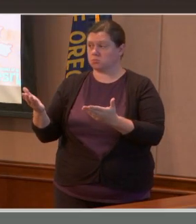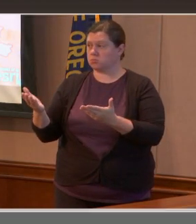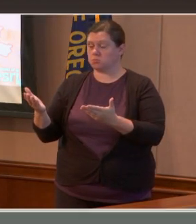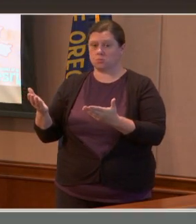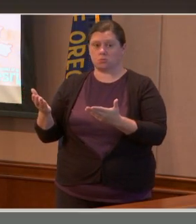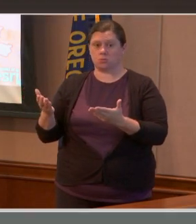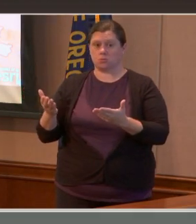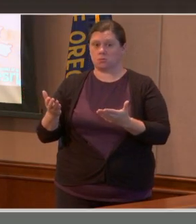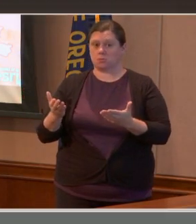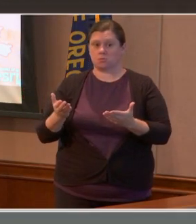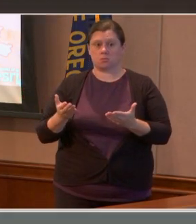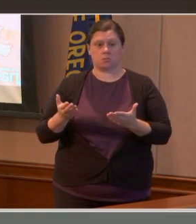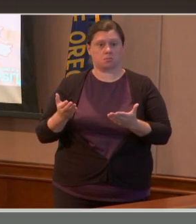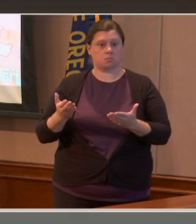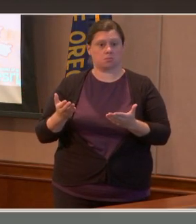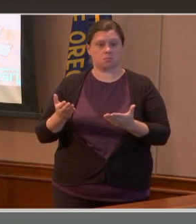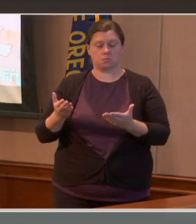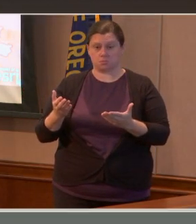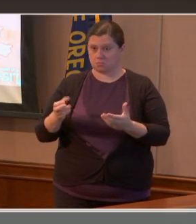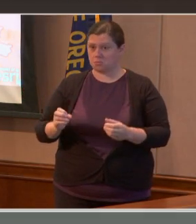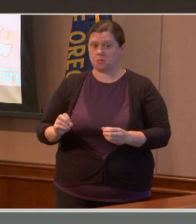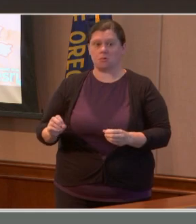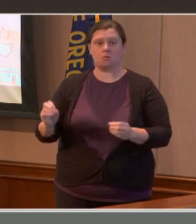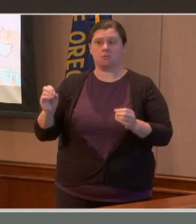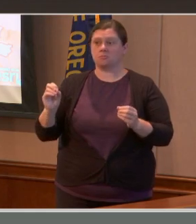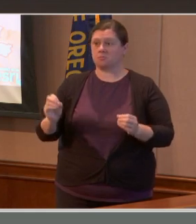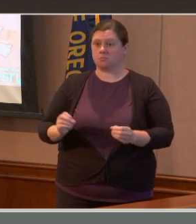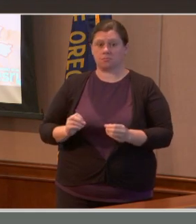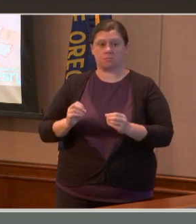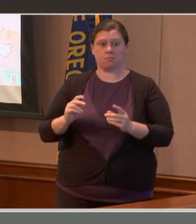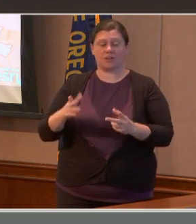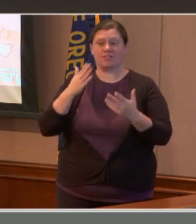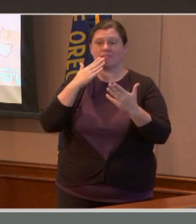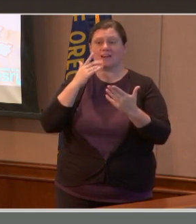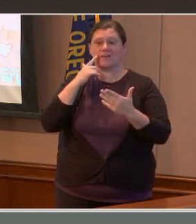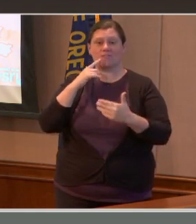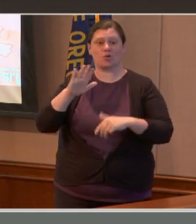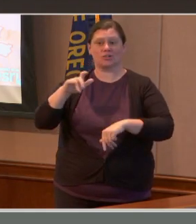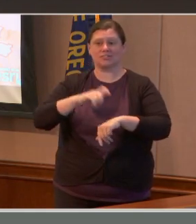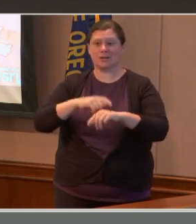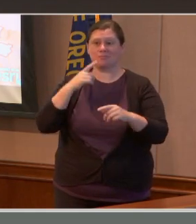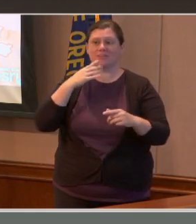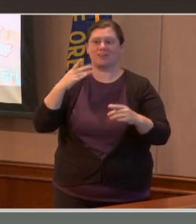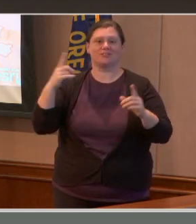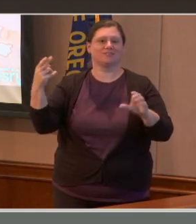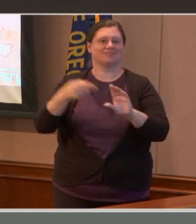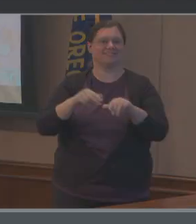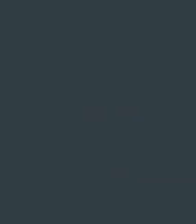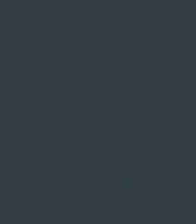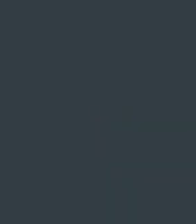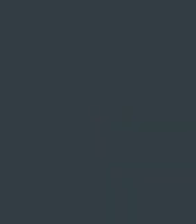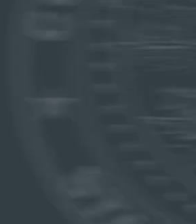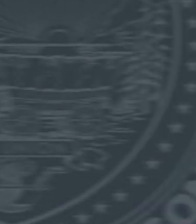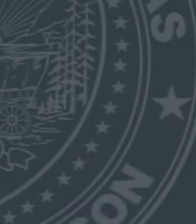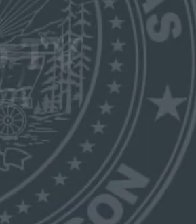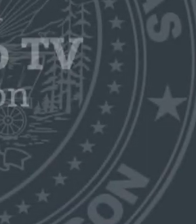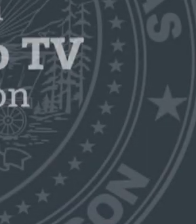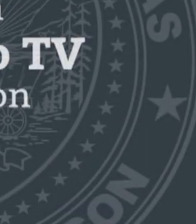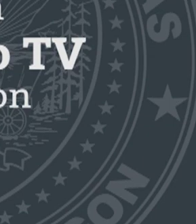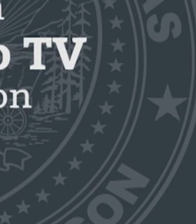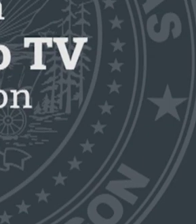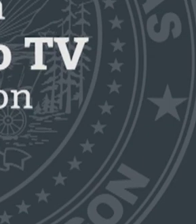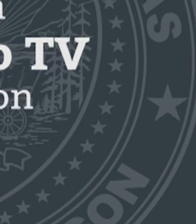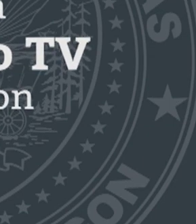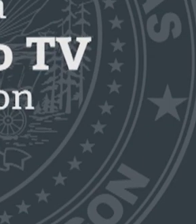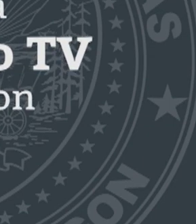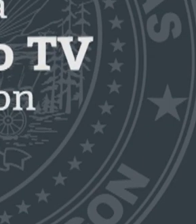Okay. With that, we will wrap up today's briefing. Thank you for joining us and please stay safe. We'll